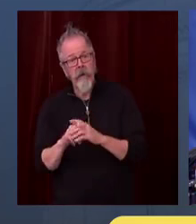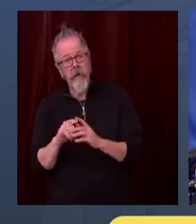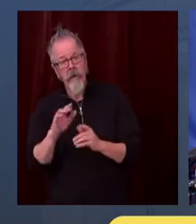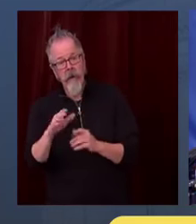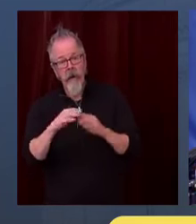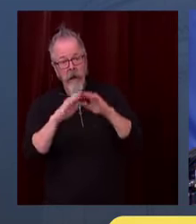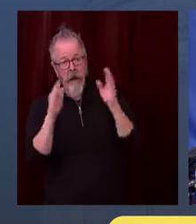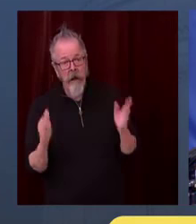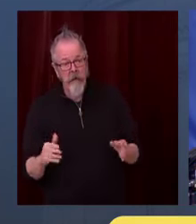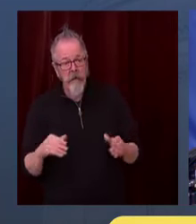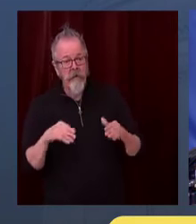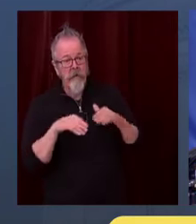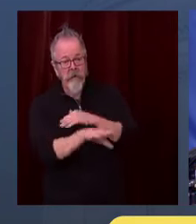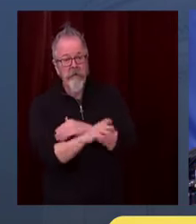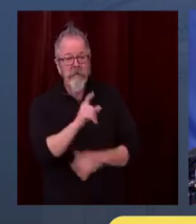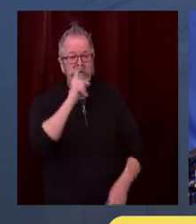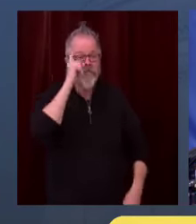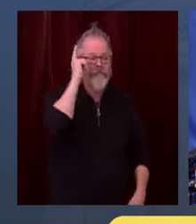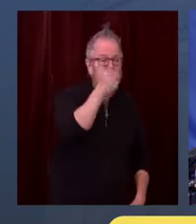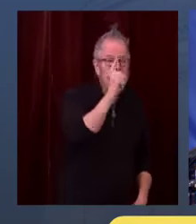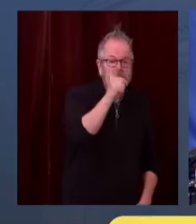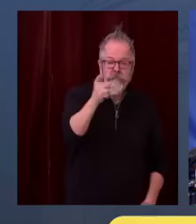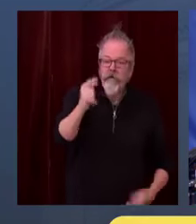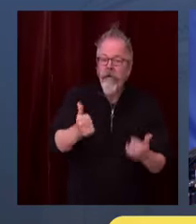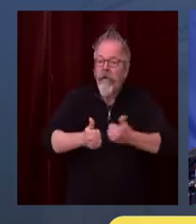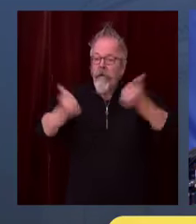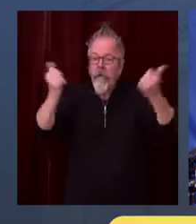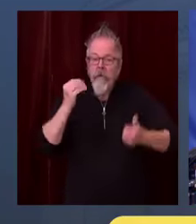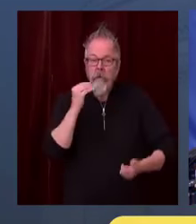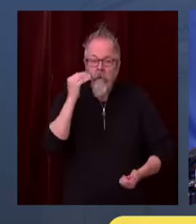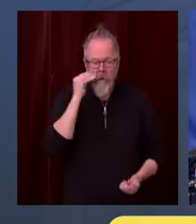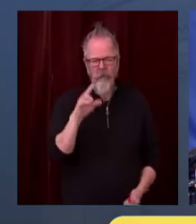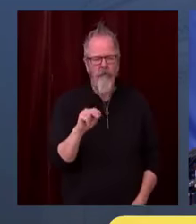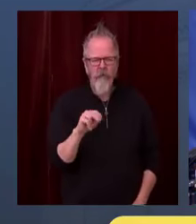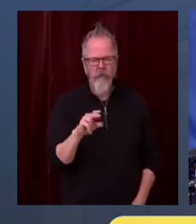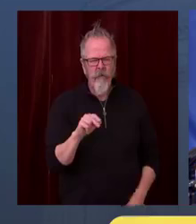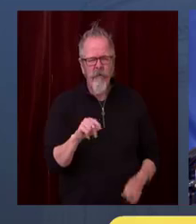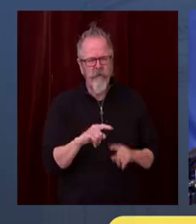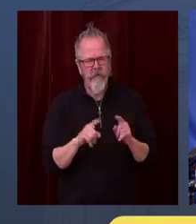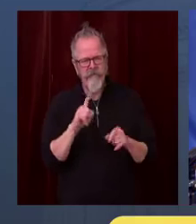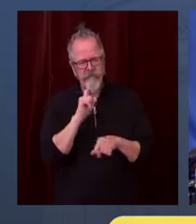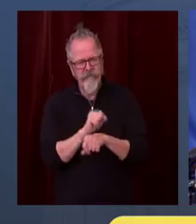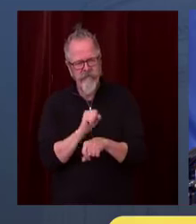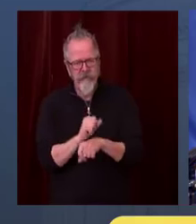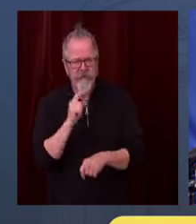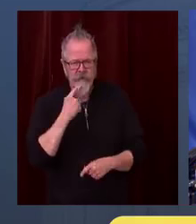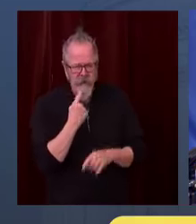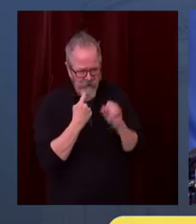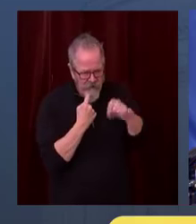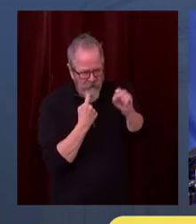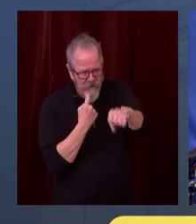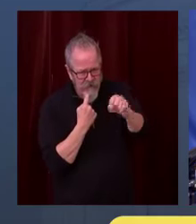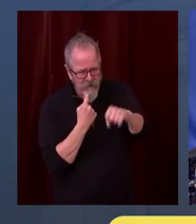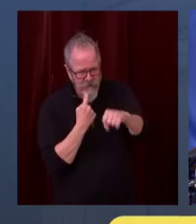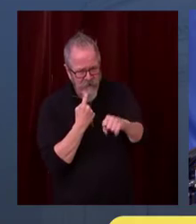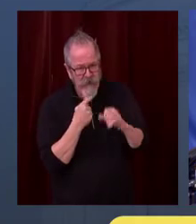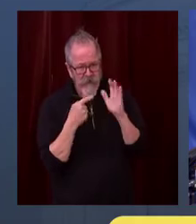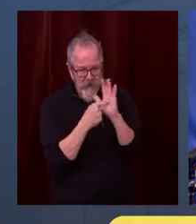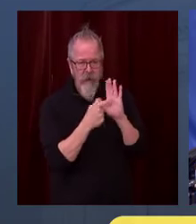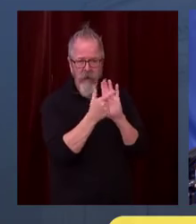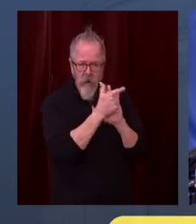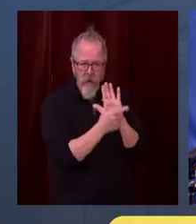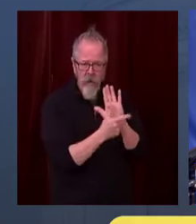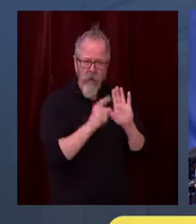dangerous right now. And we're hopeful that that will raise the consciousness of this issue.